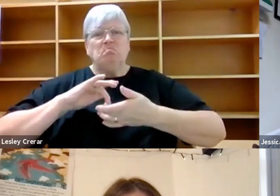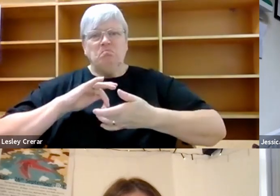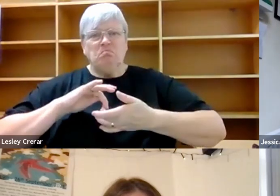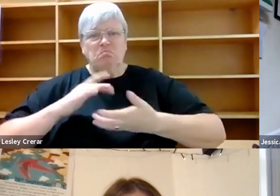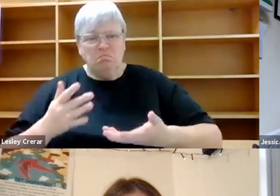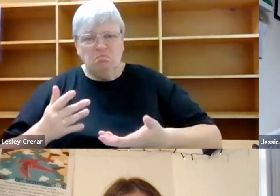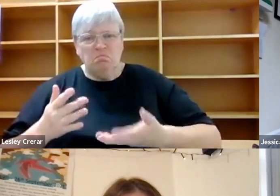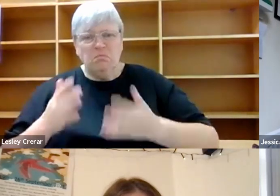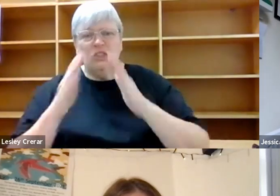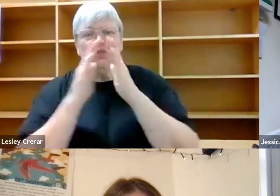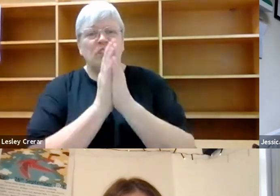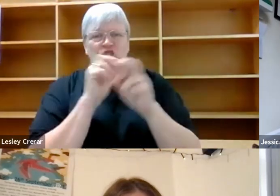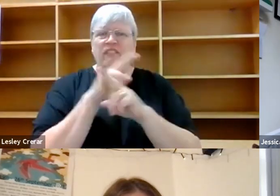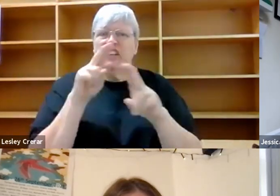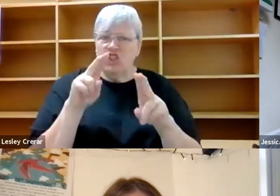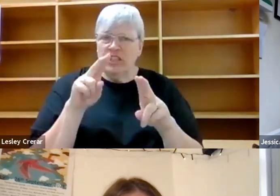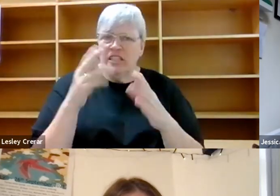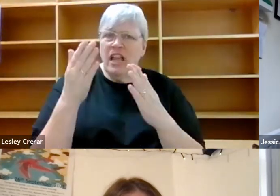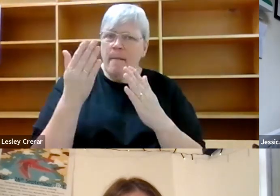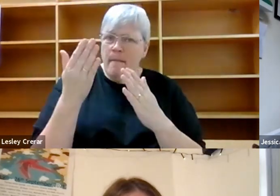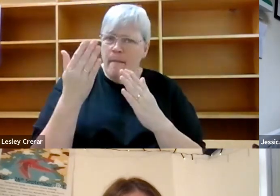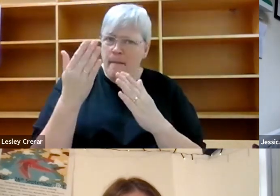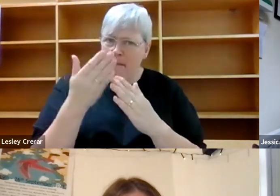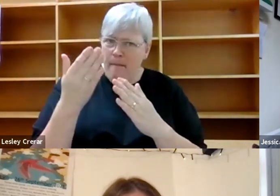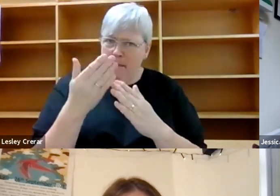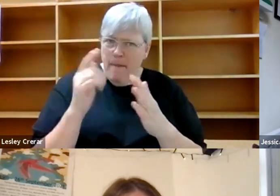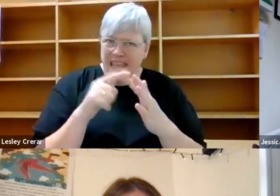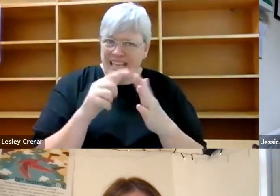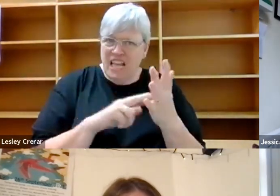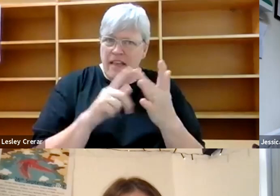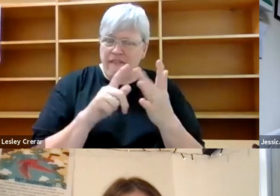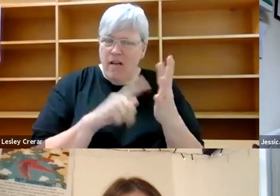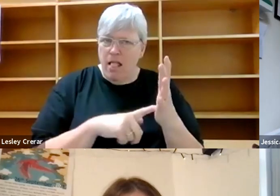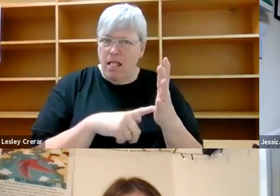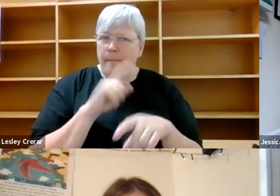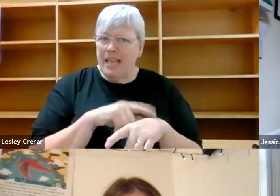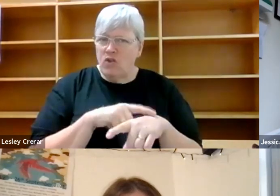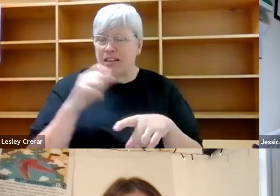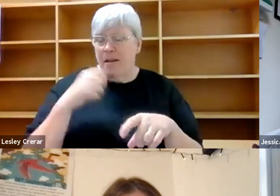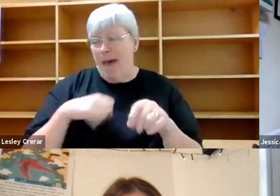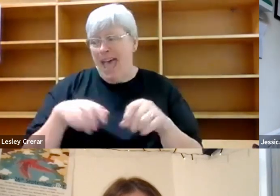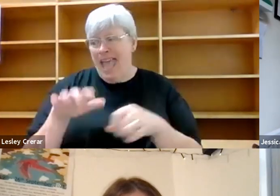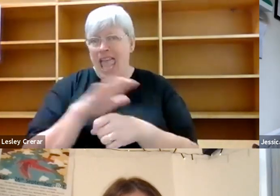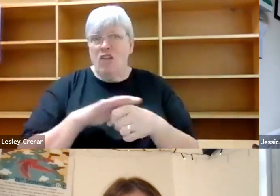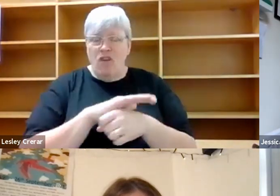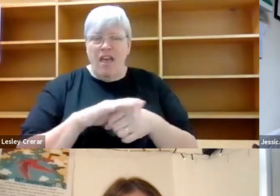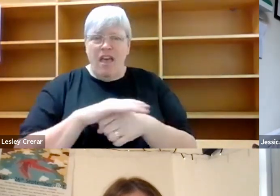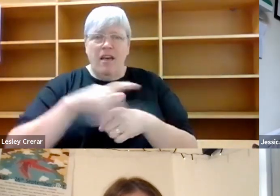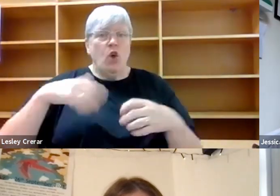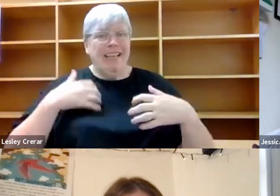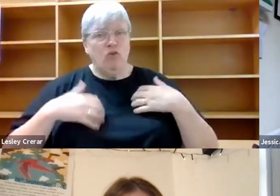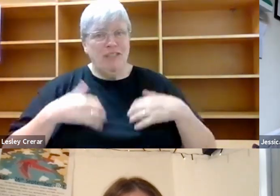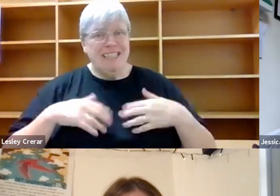visions in the medieval period is my kind of historic area. And so, although I'd always been interested in nature, it had been a very informal